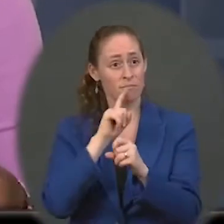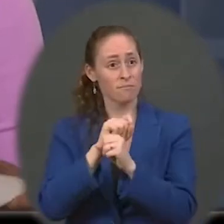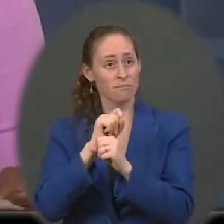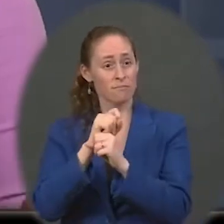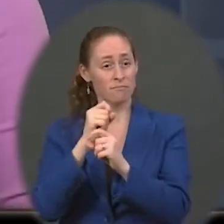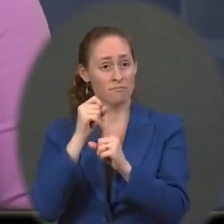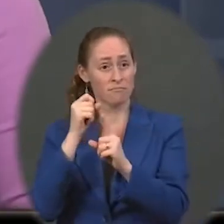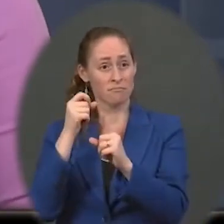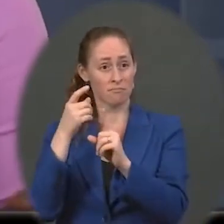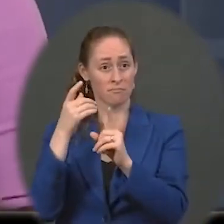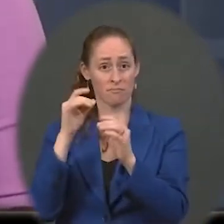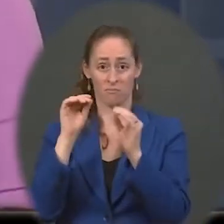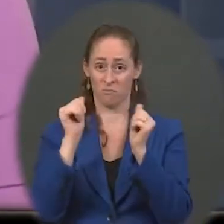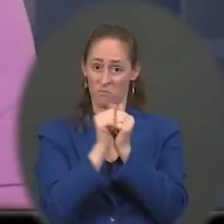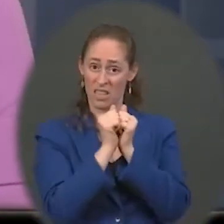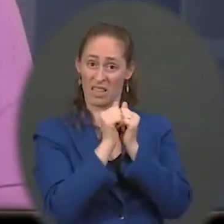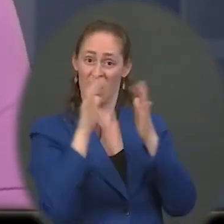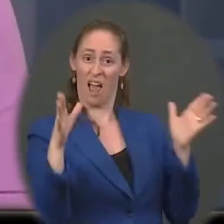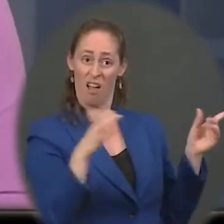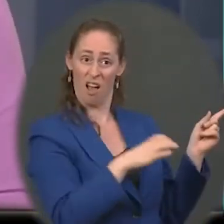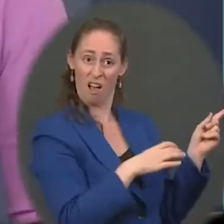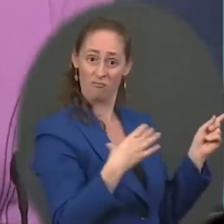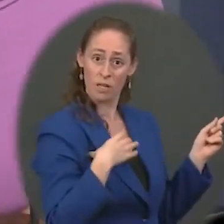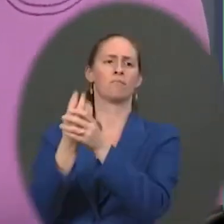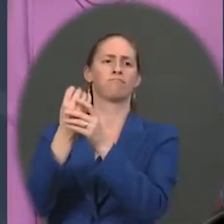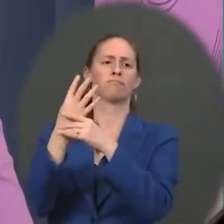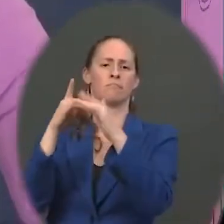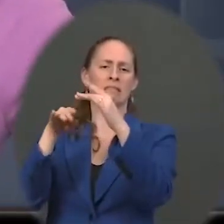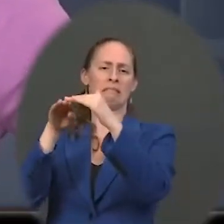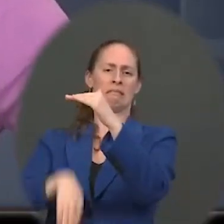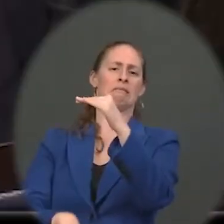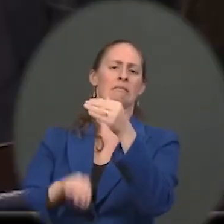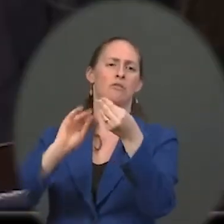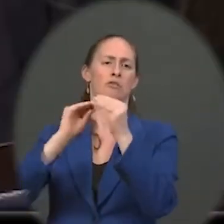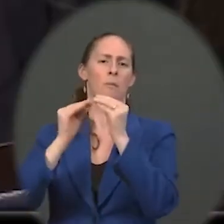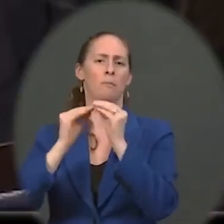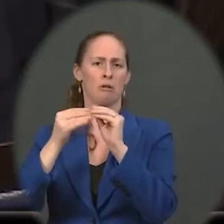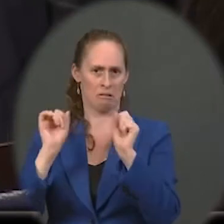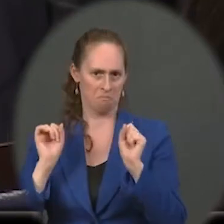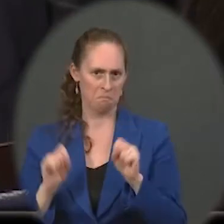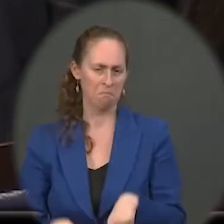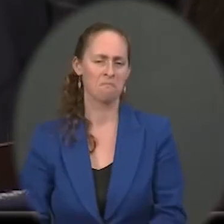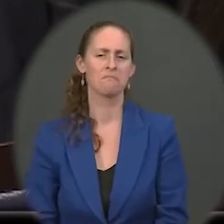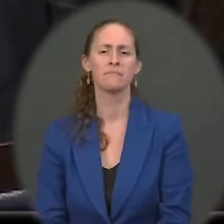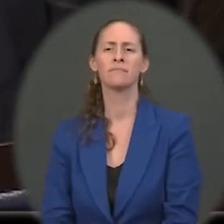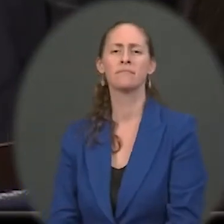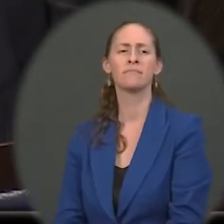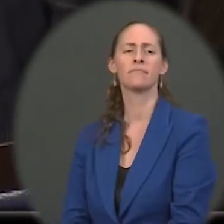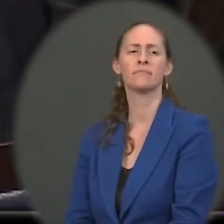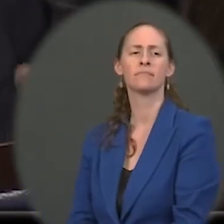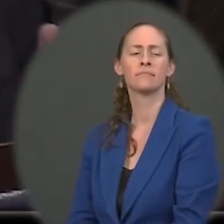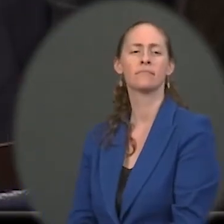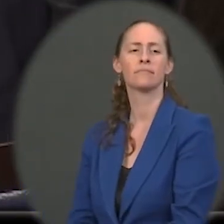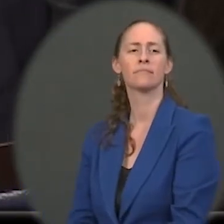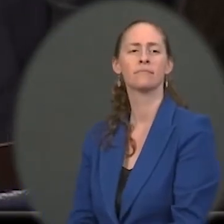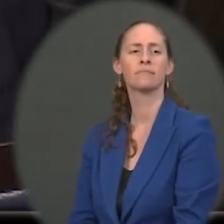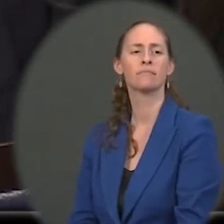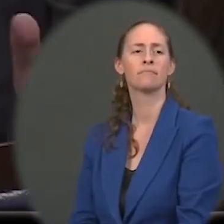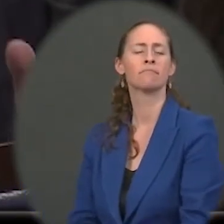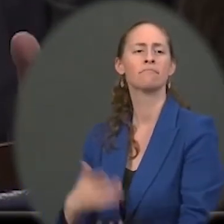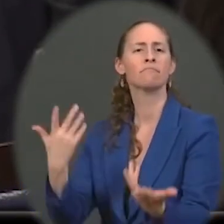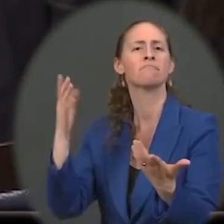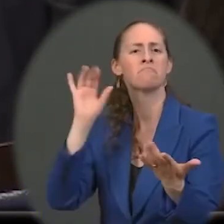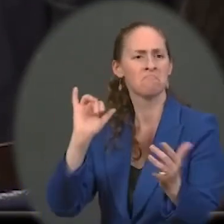I laid out the report. The That report is that that's multiple congressional pathways that would preclude